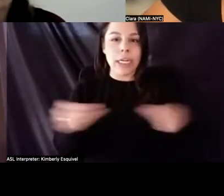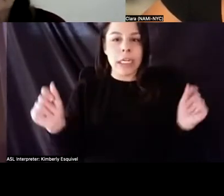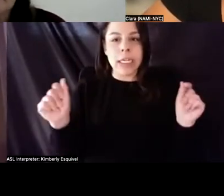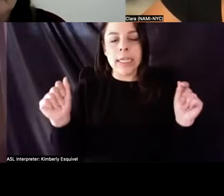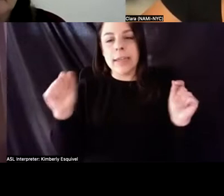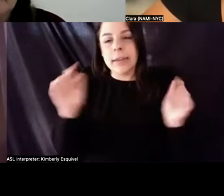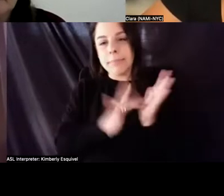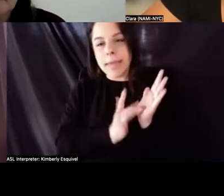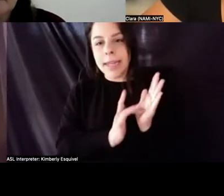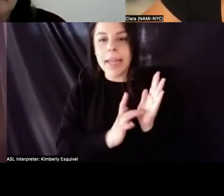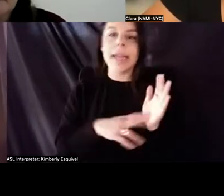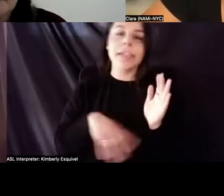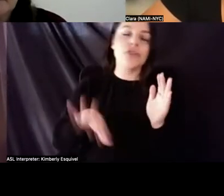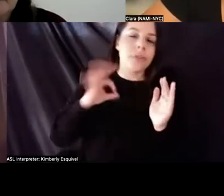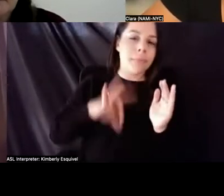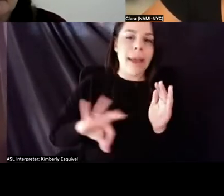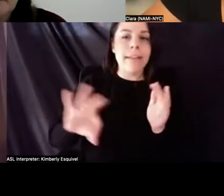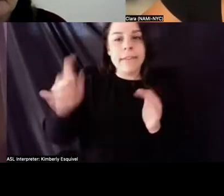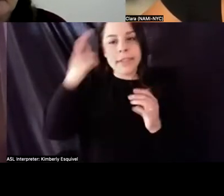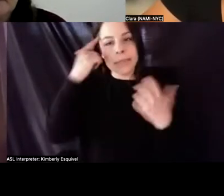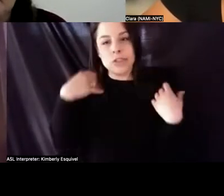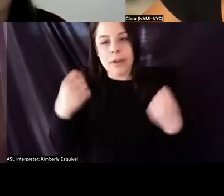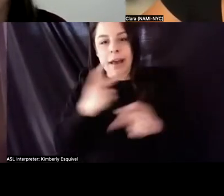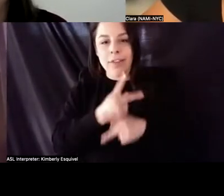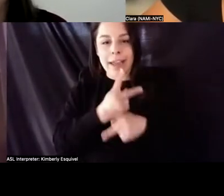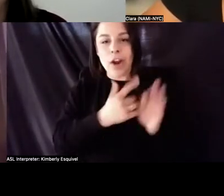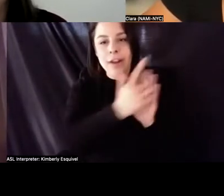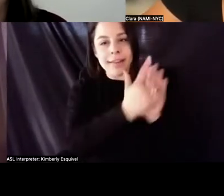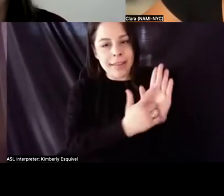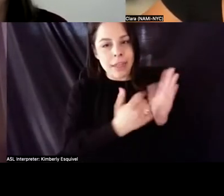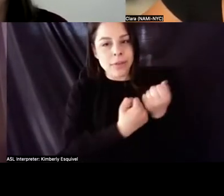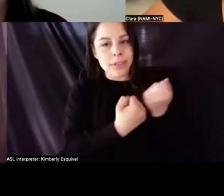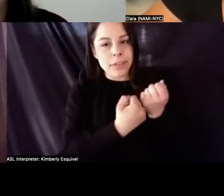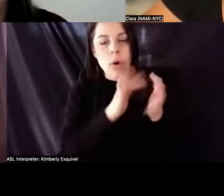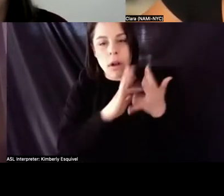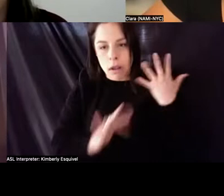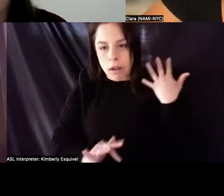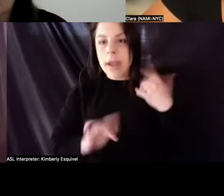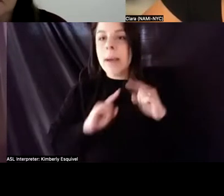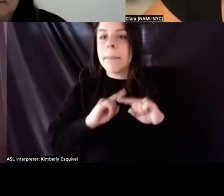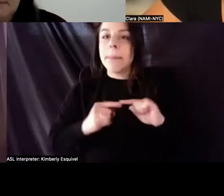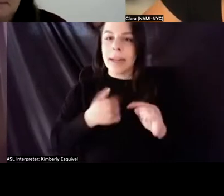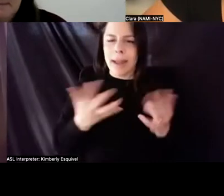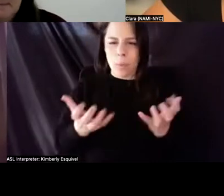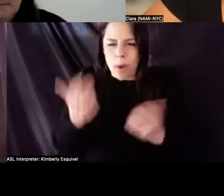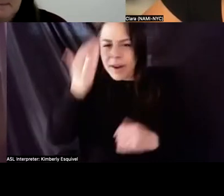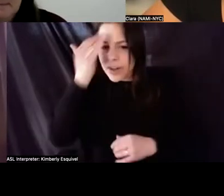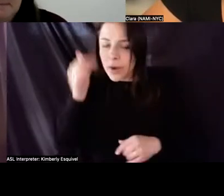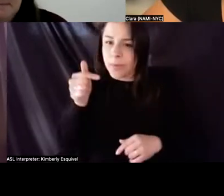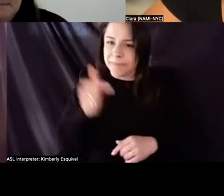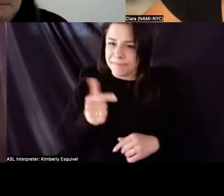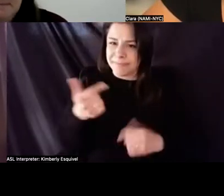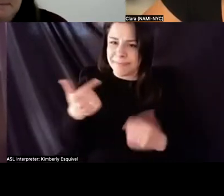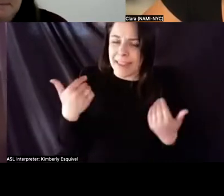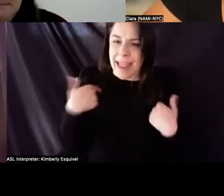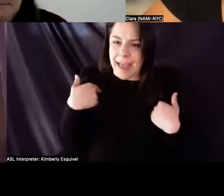benefits, mental health care, legal support, uh, etc. But what I want to know is, is there a set of